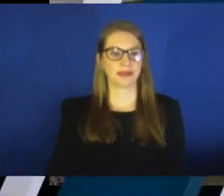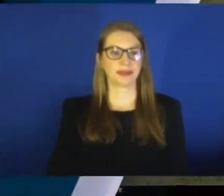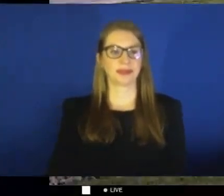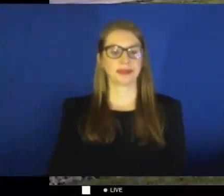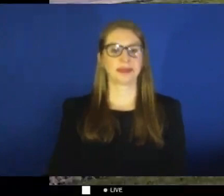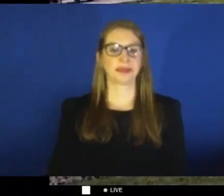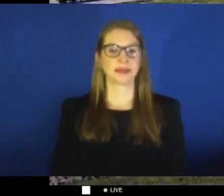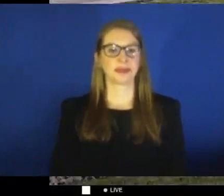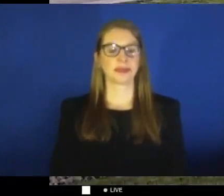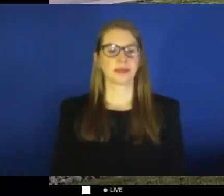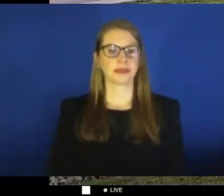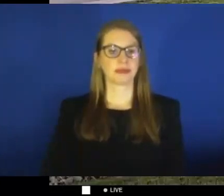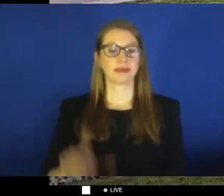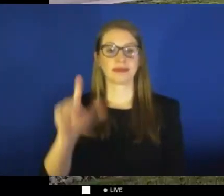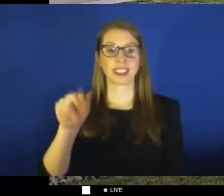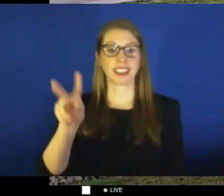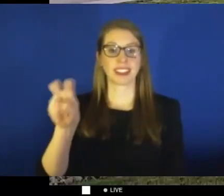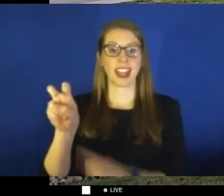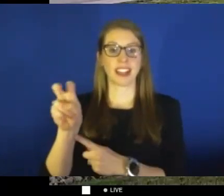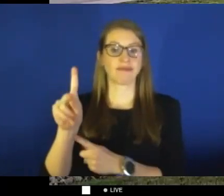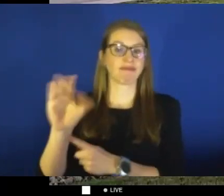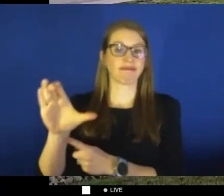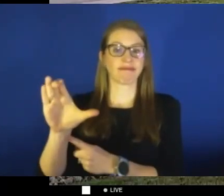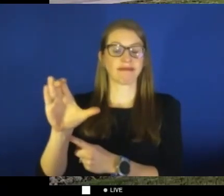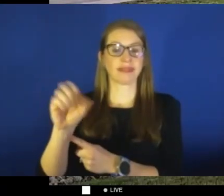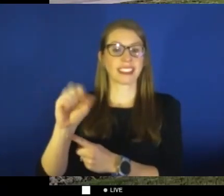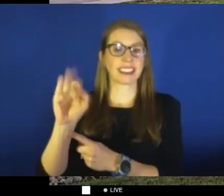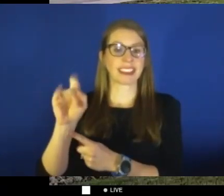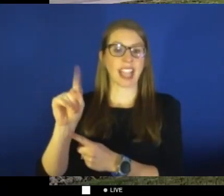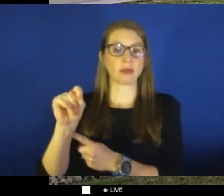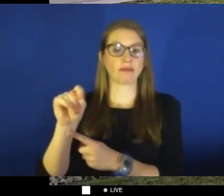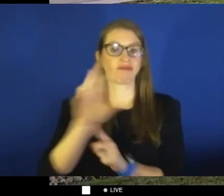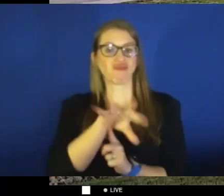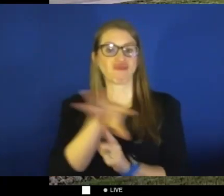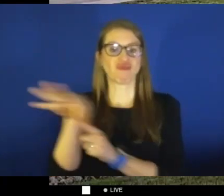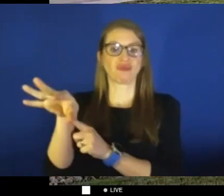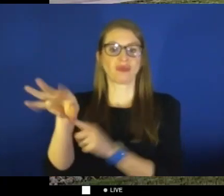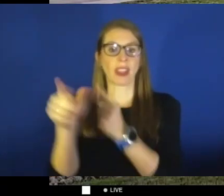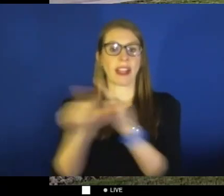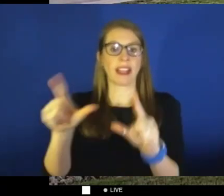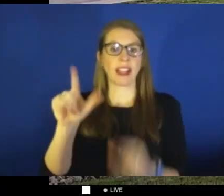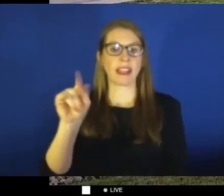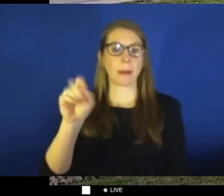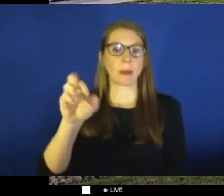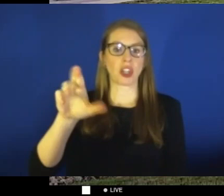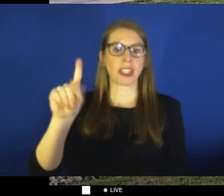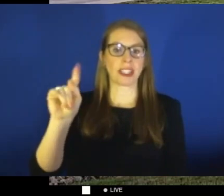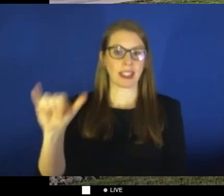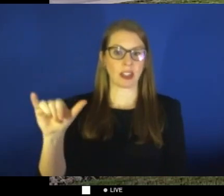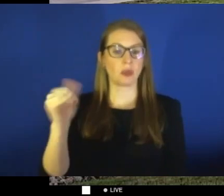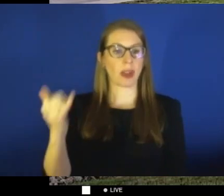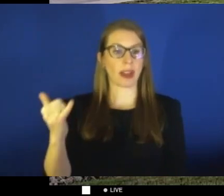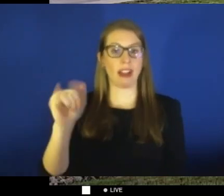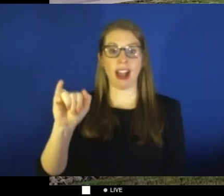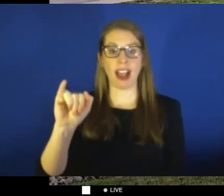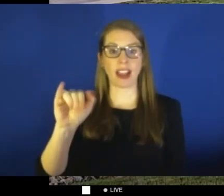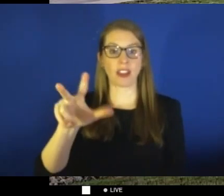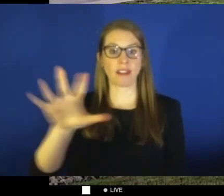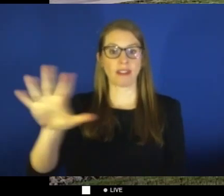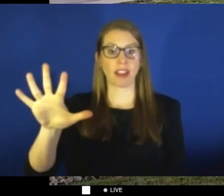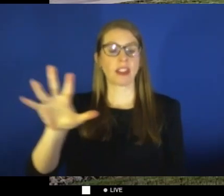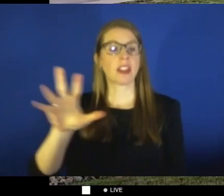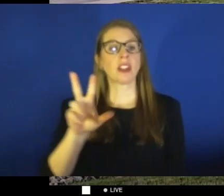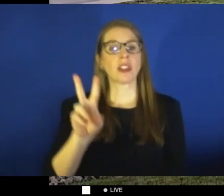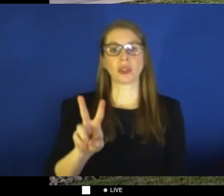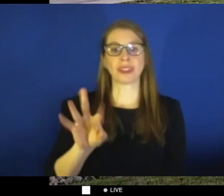A live Kansas City Scout cam look at Liberty right now. This is I 35 at 291 highway near